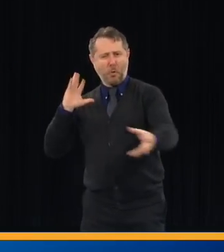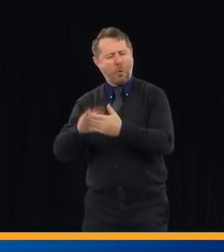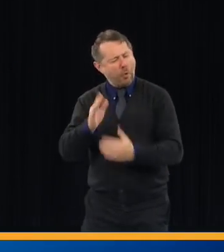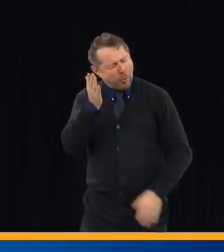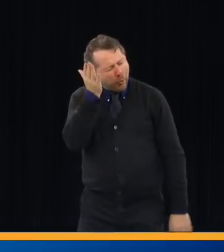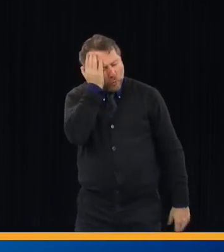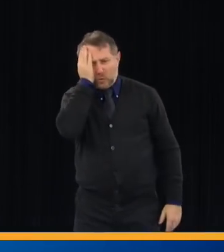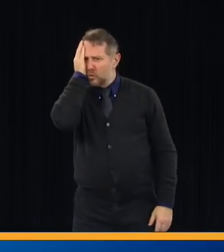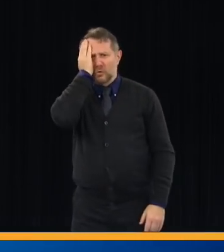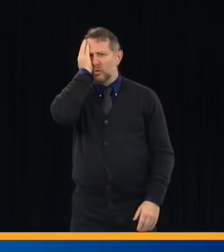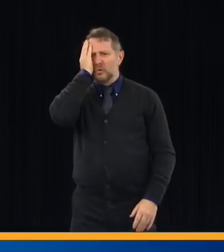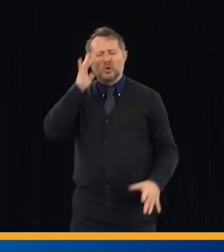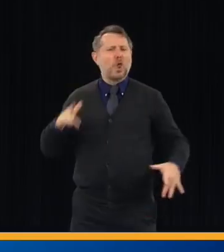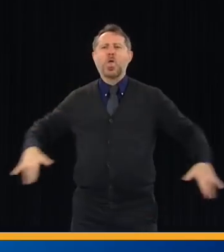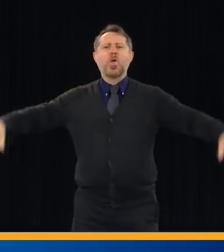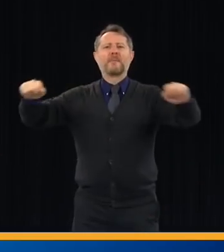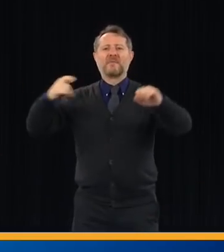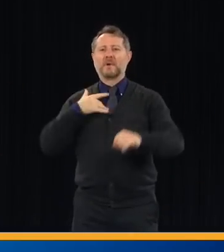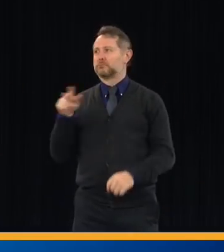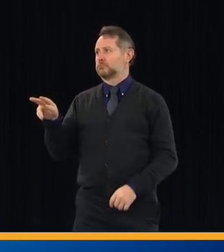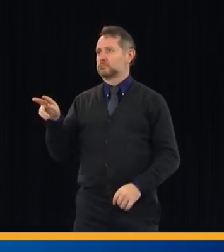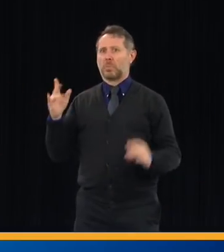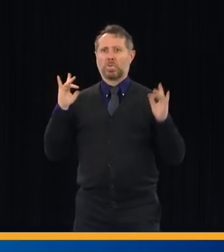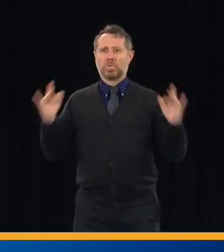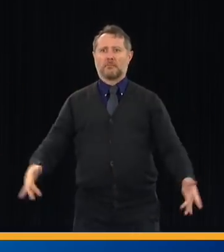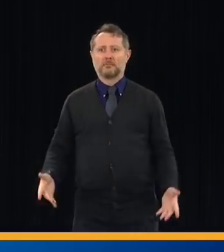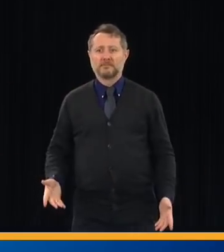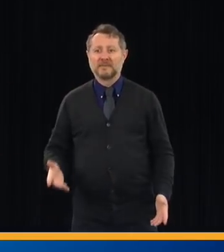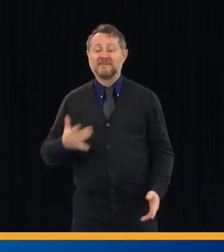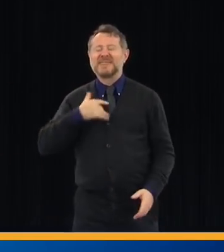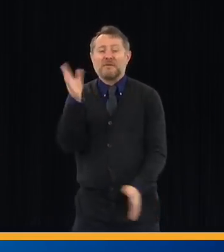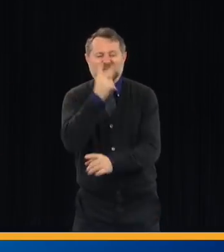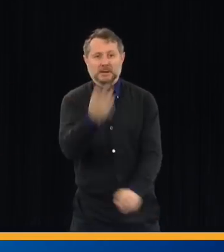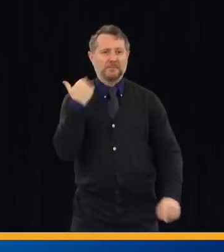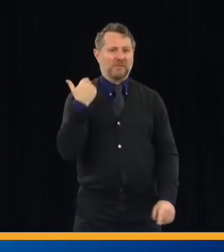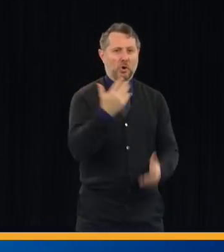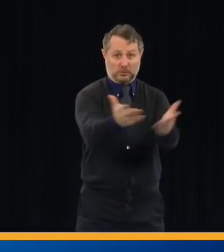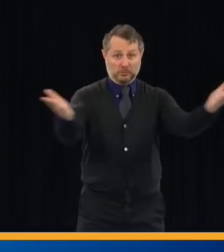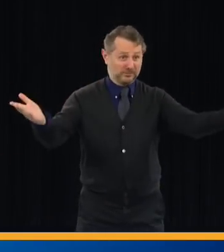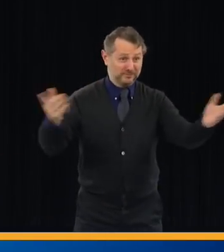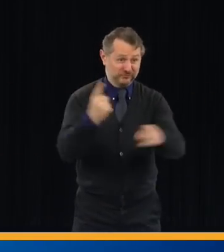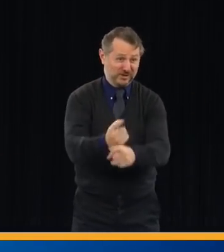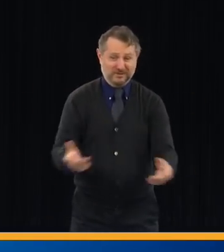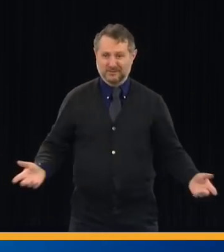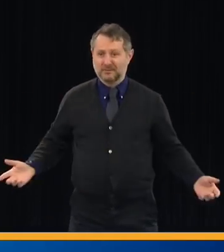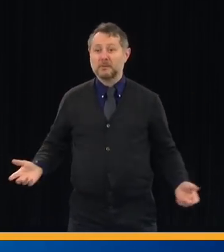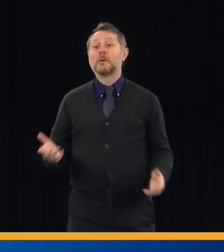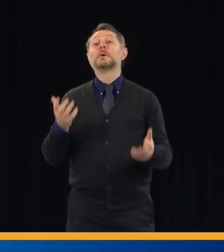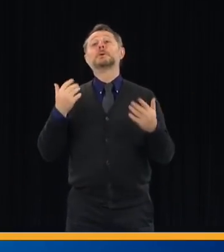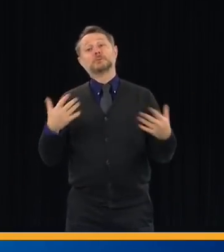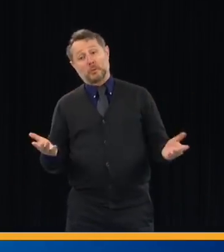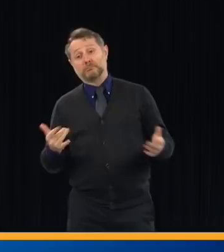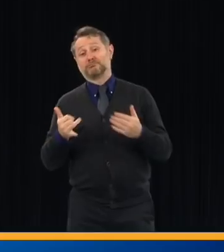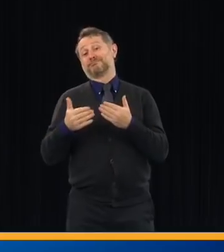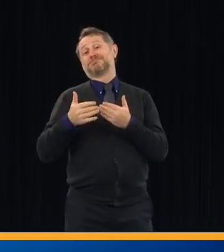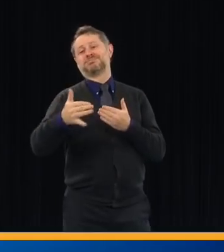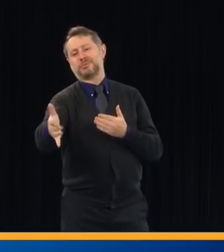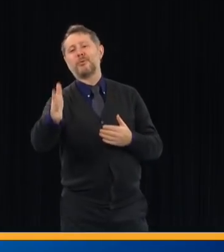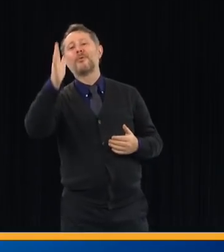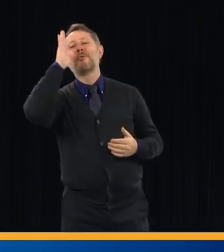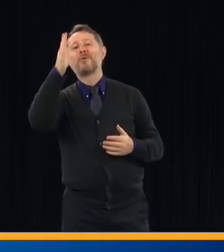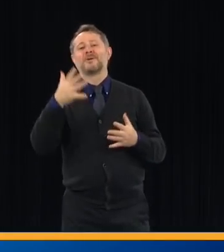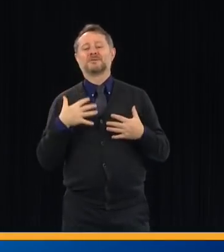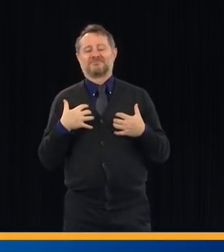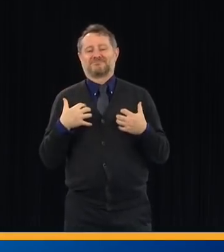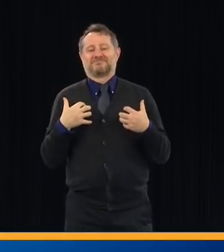and we've closed down in a way we've never closed down. But we will come back to life, and we will have